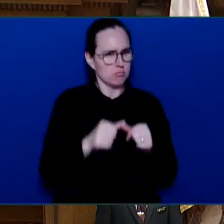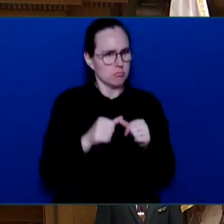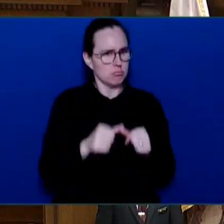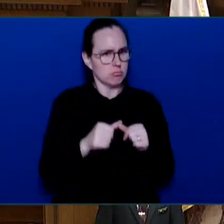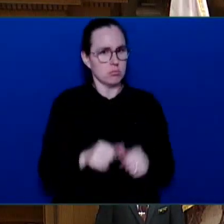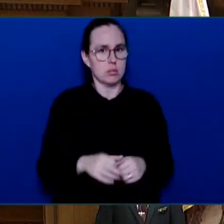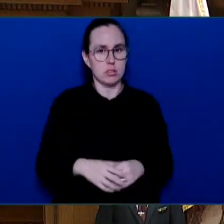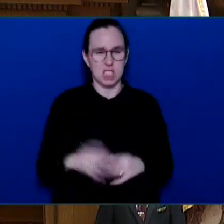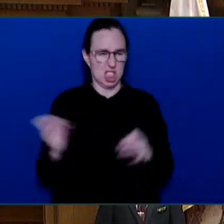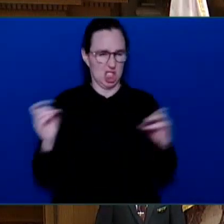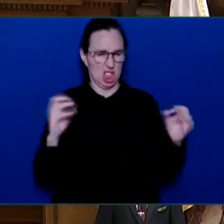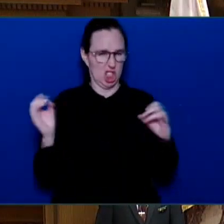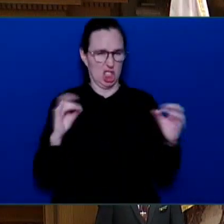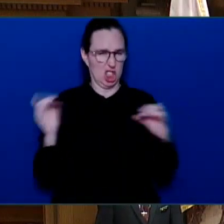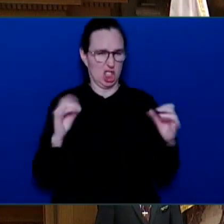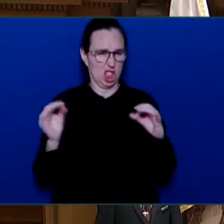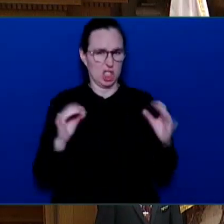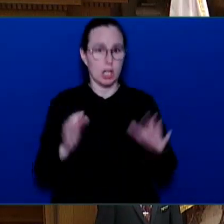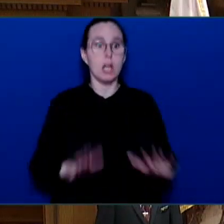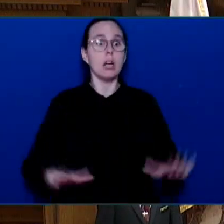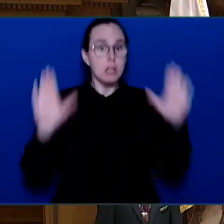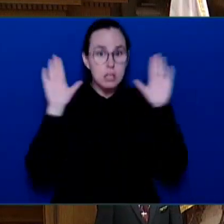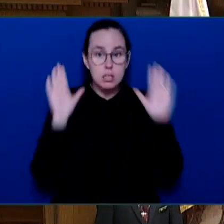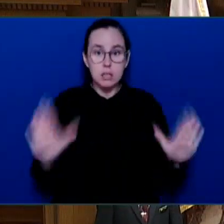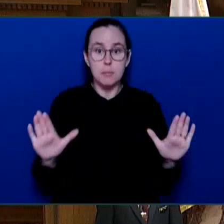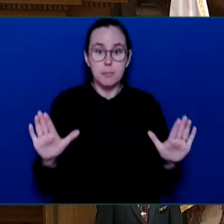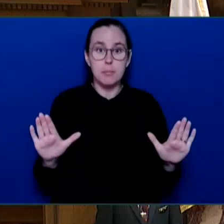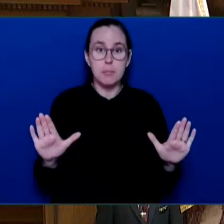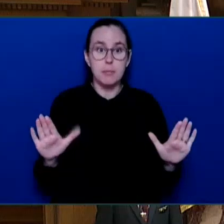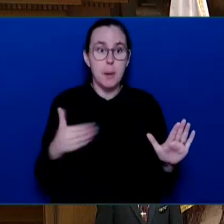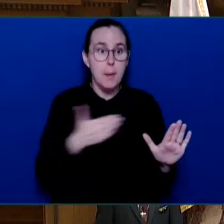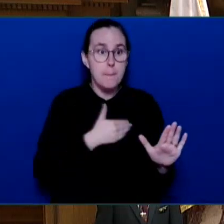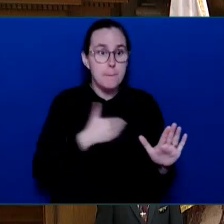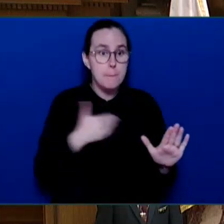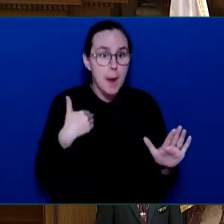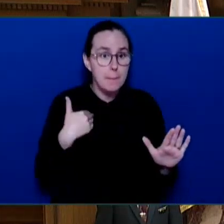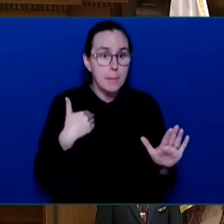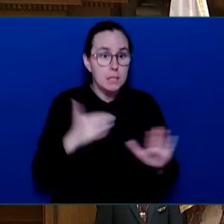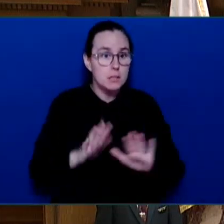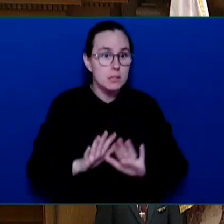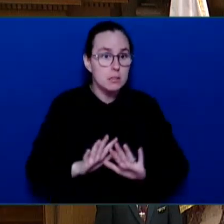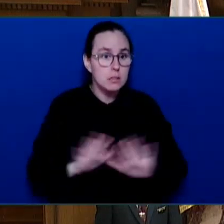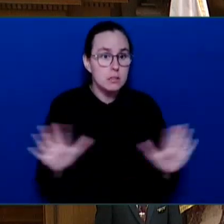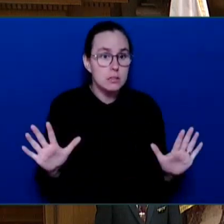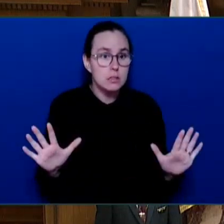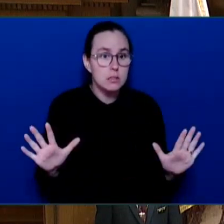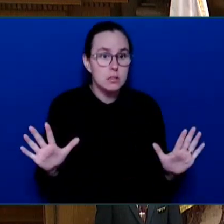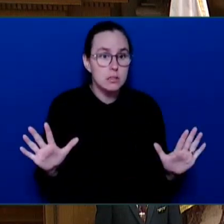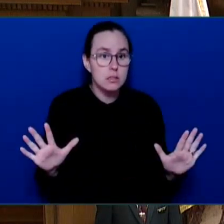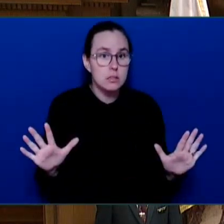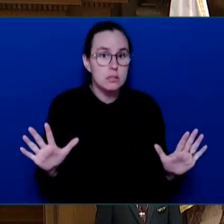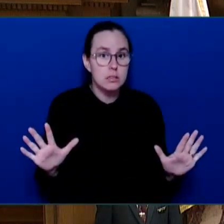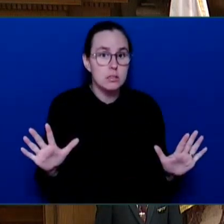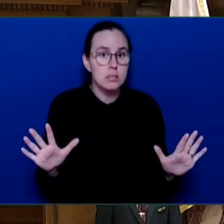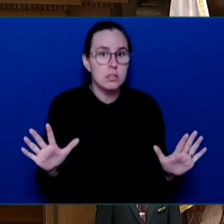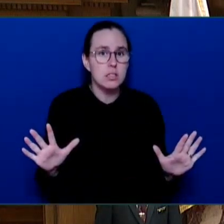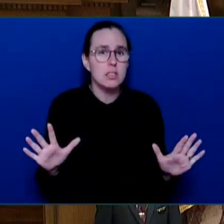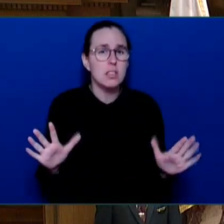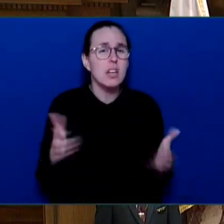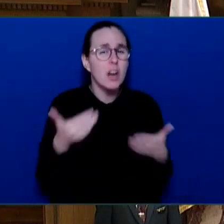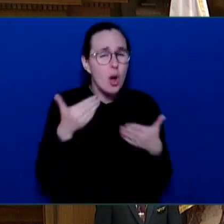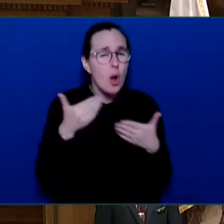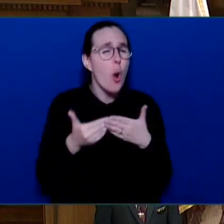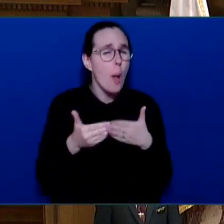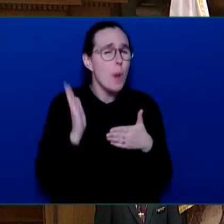members, members, members, members. It's almost over. Just a few more